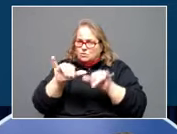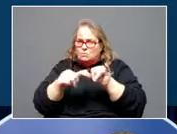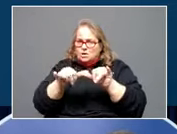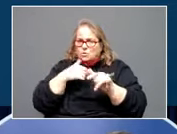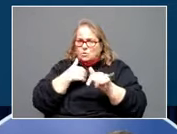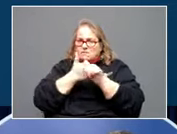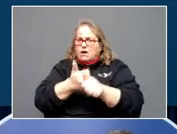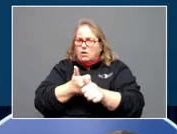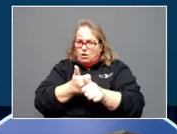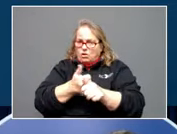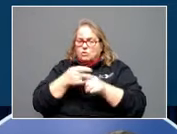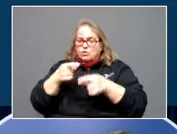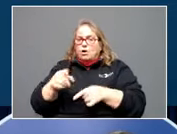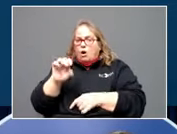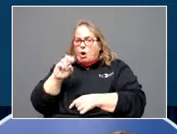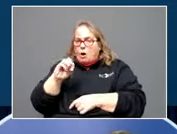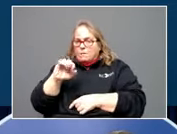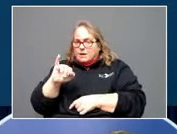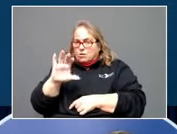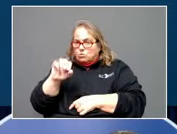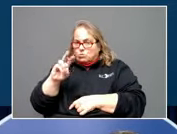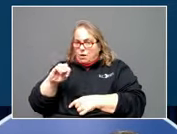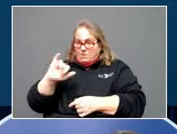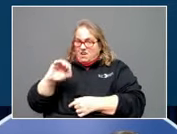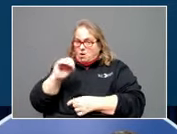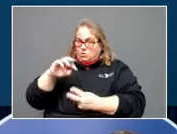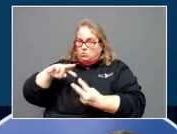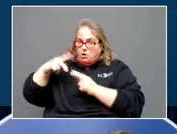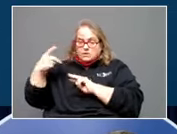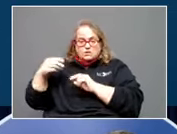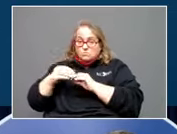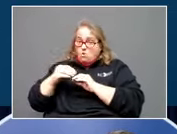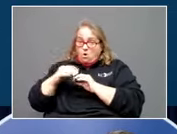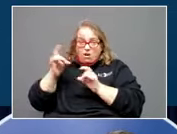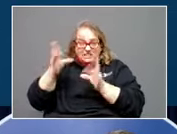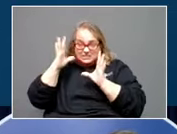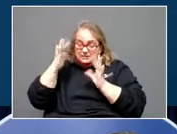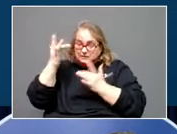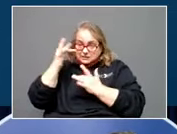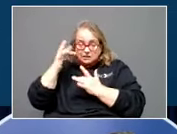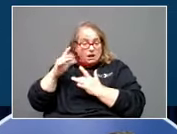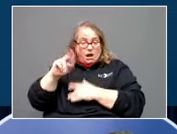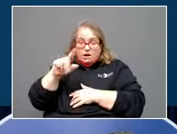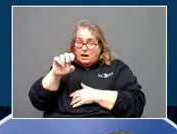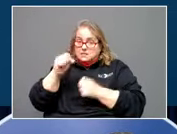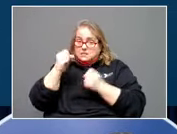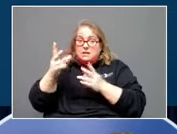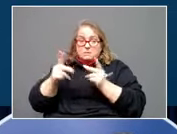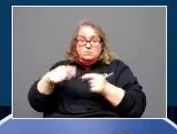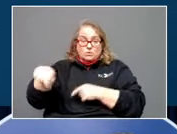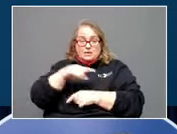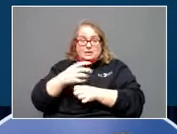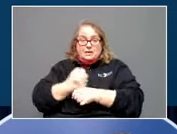given that it is more contagious, unless a whole lot of people go out there and get boosted and vaccinated for the